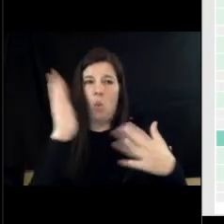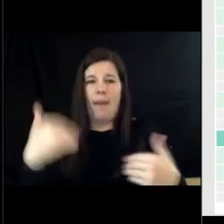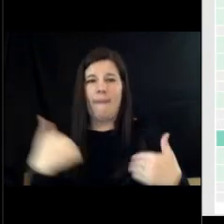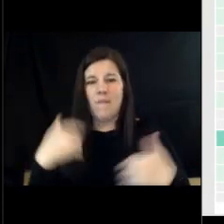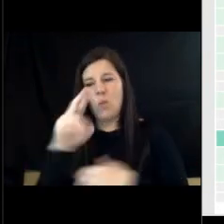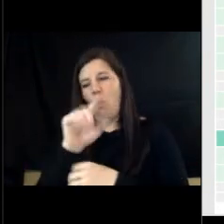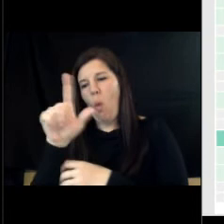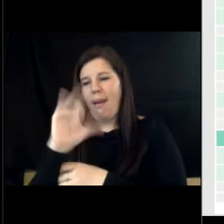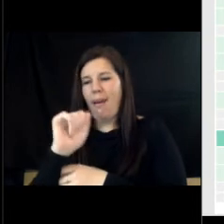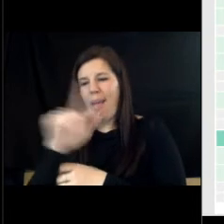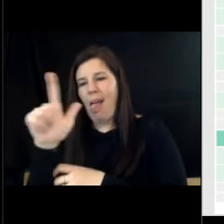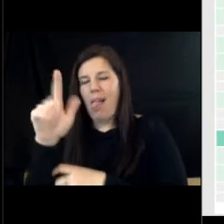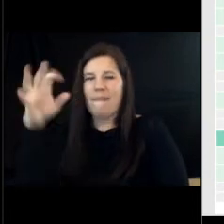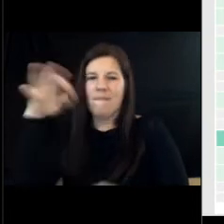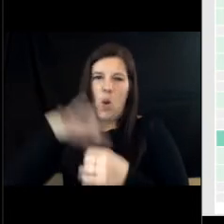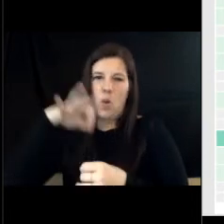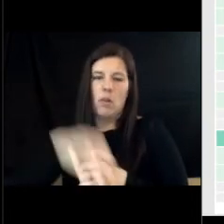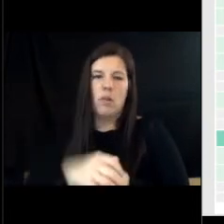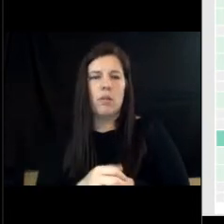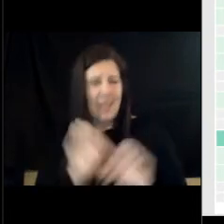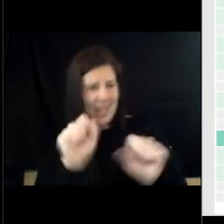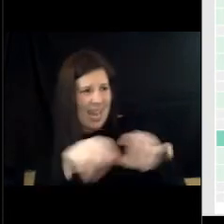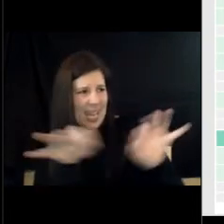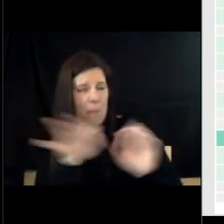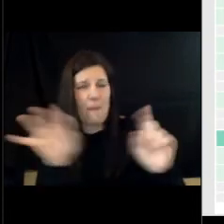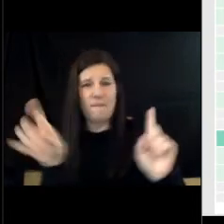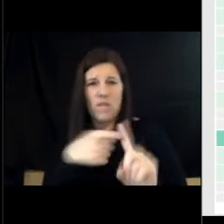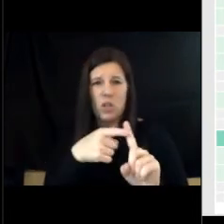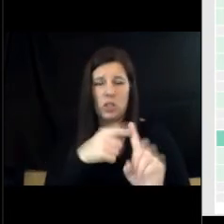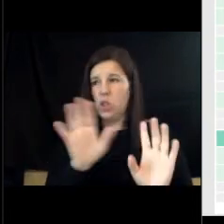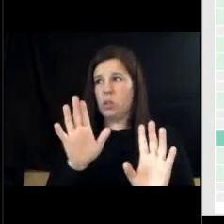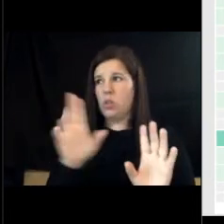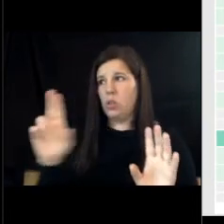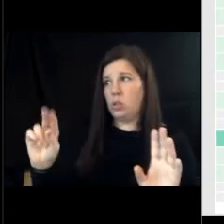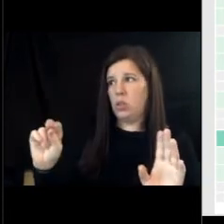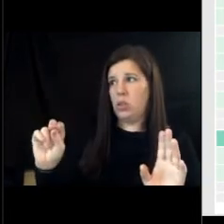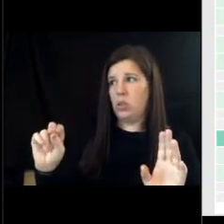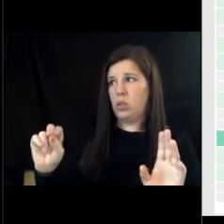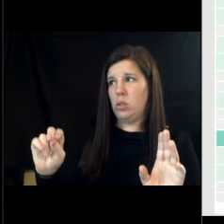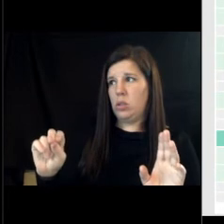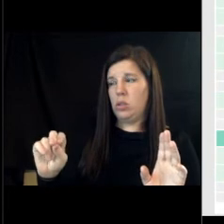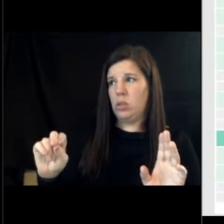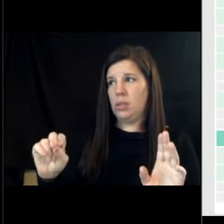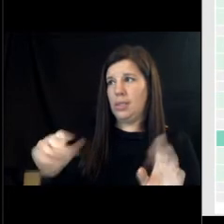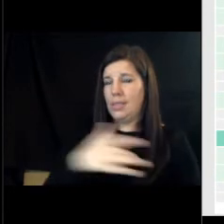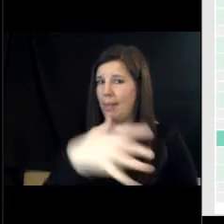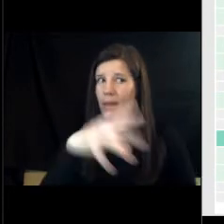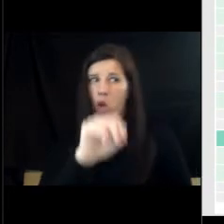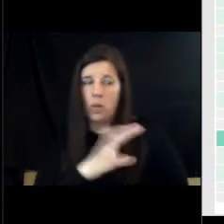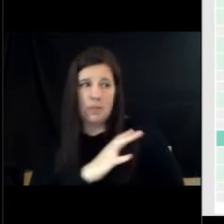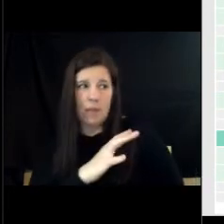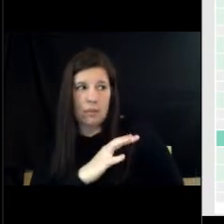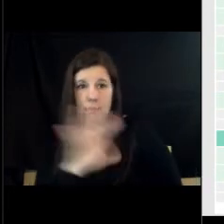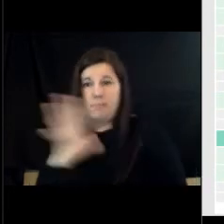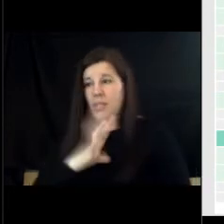can i make a comment um or no no no well traditionally no but that's fine okay go ahead no that's fine